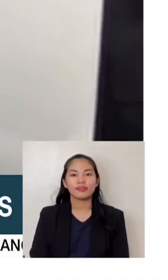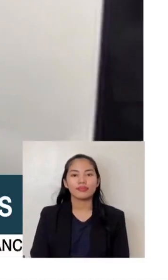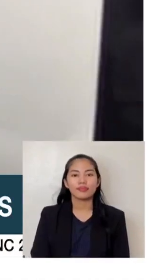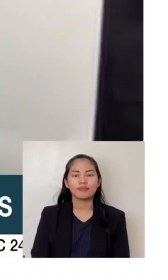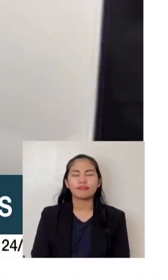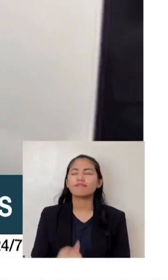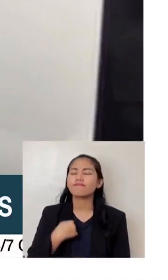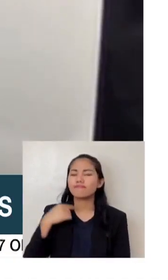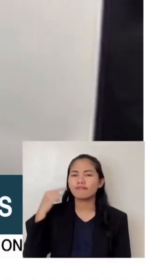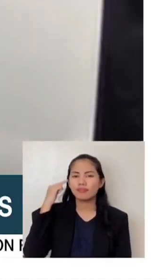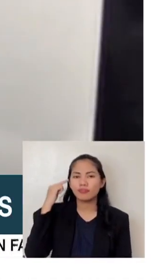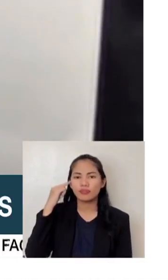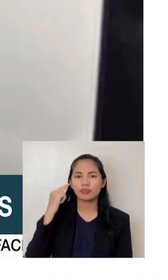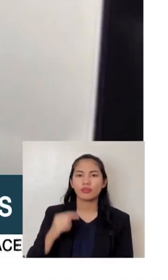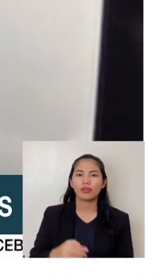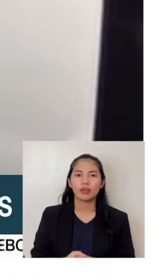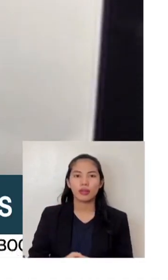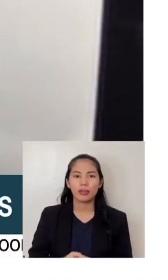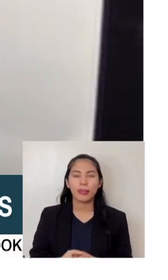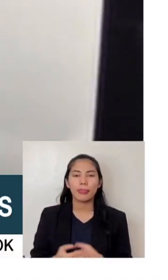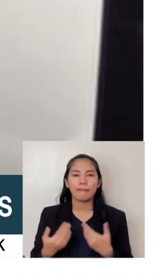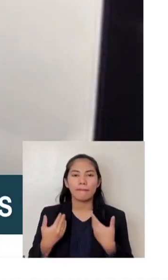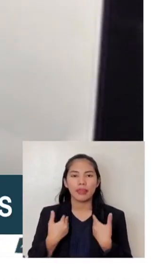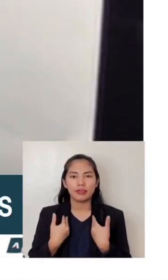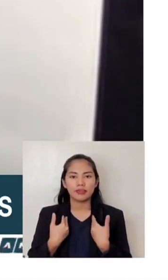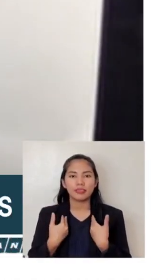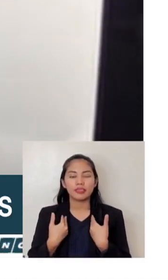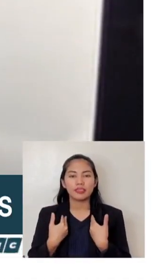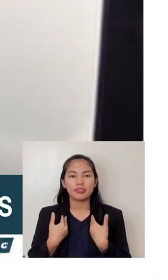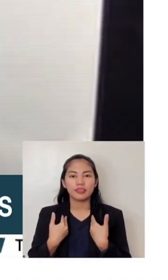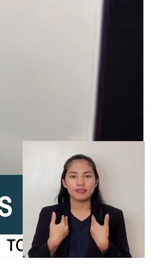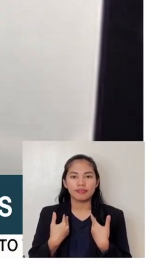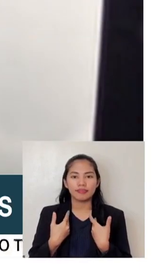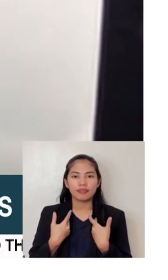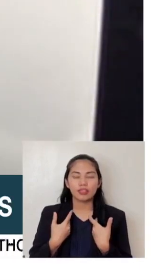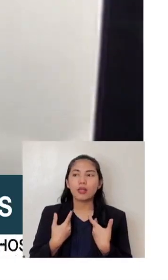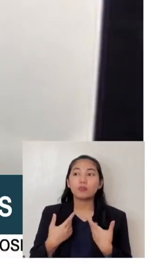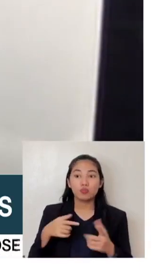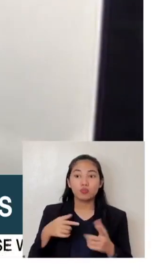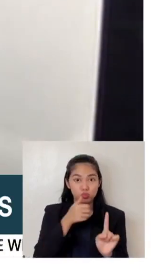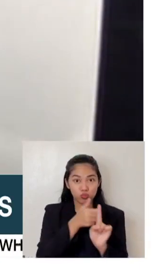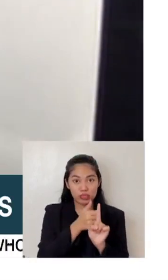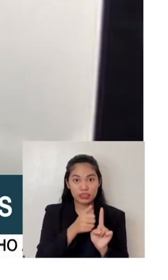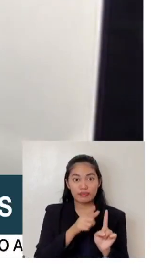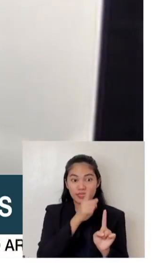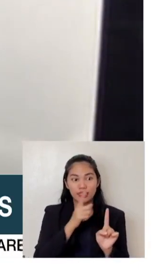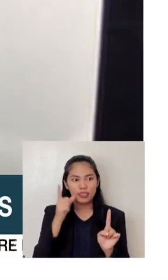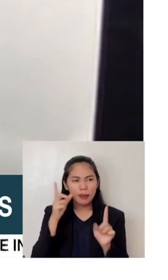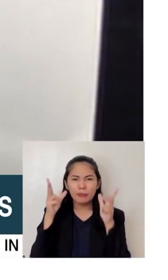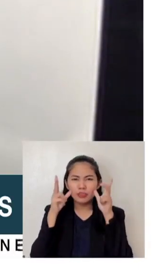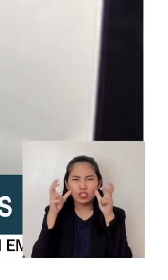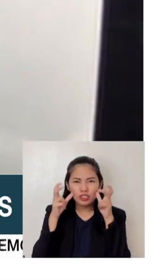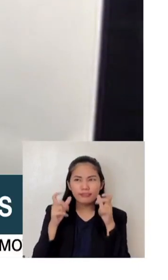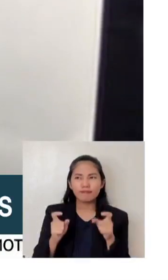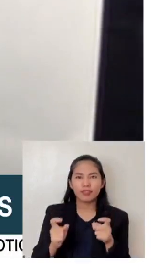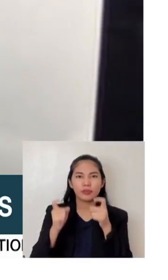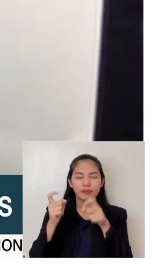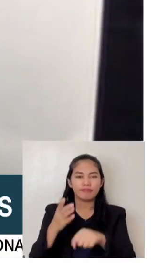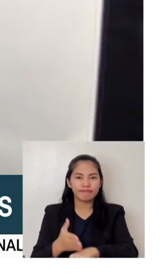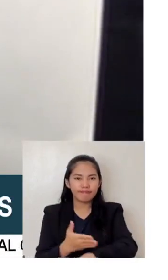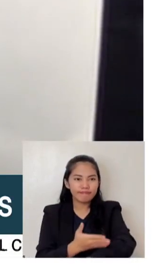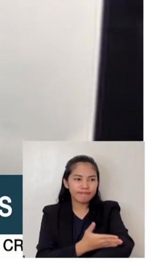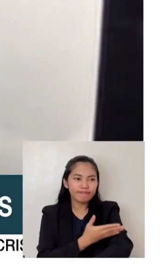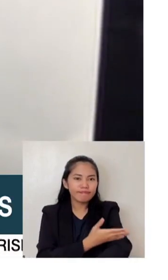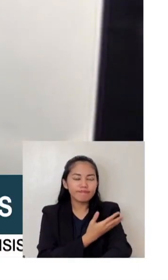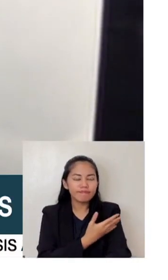leaps and bounds from, I mean, she's learning very fast. She's learning very well on how to do her craft